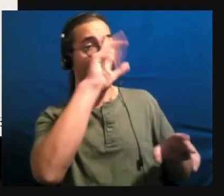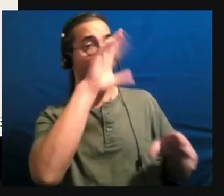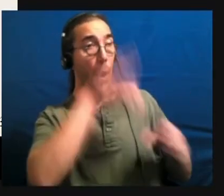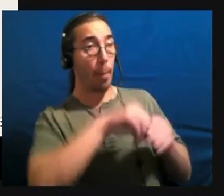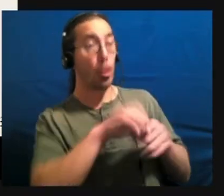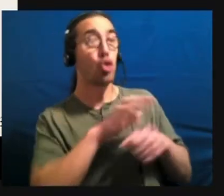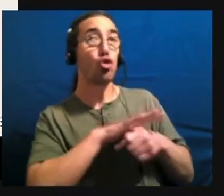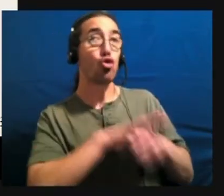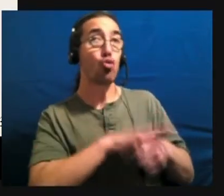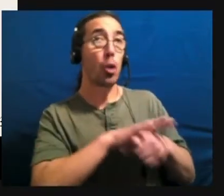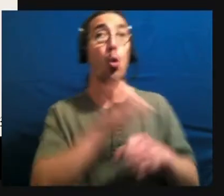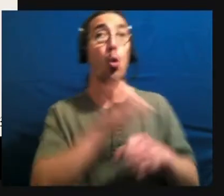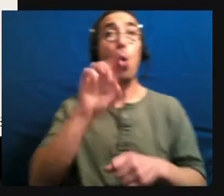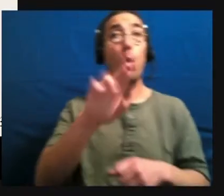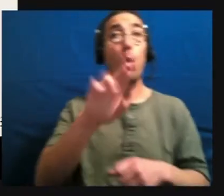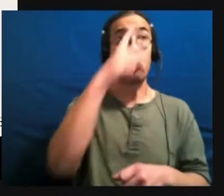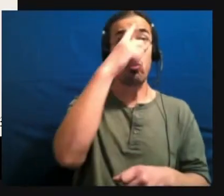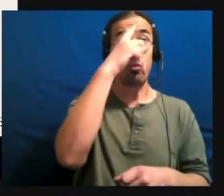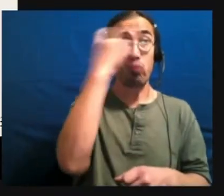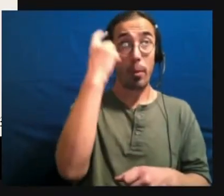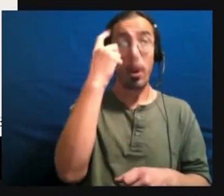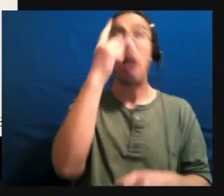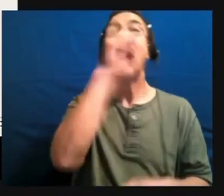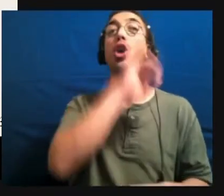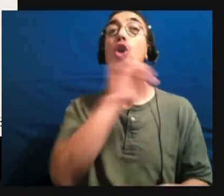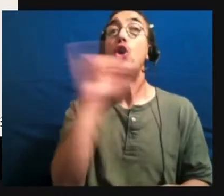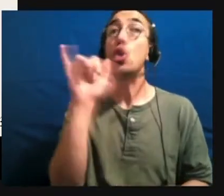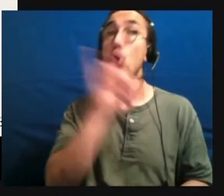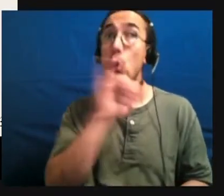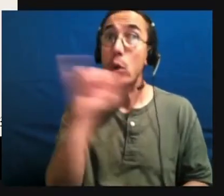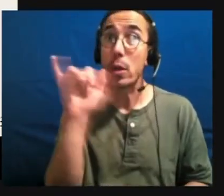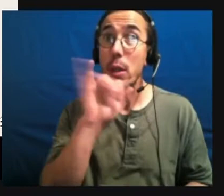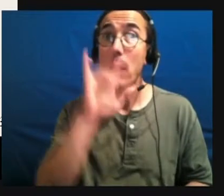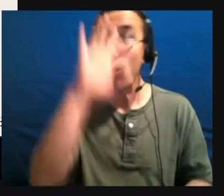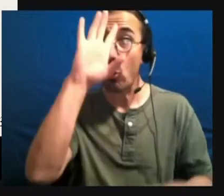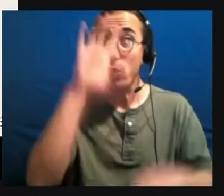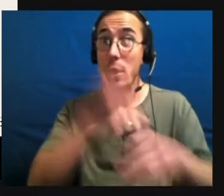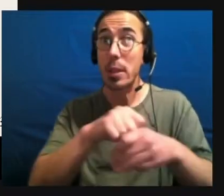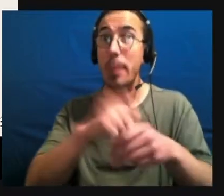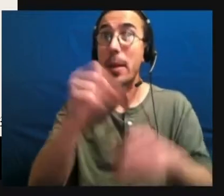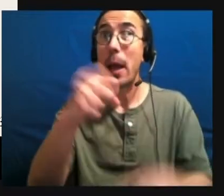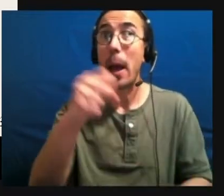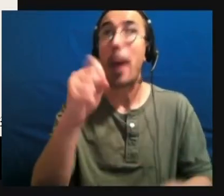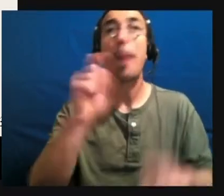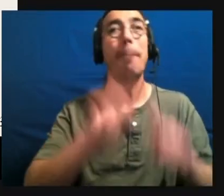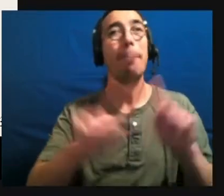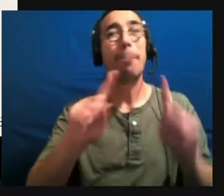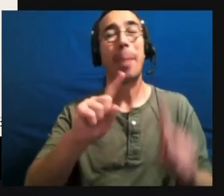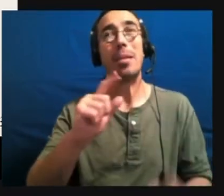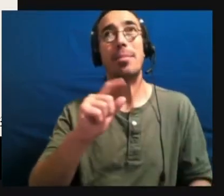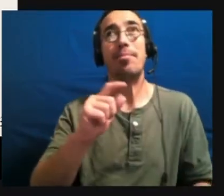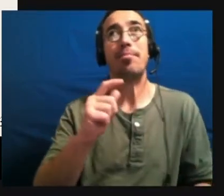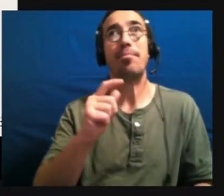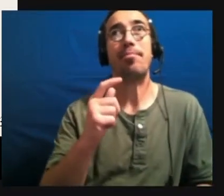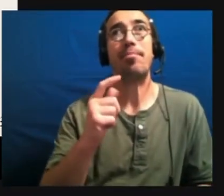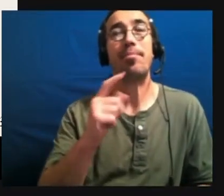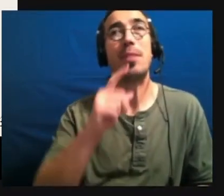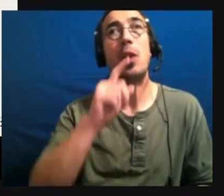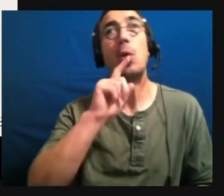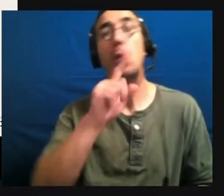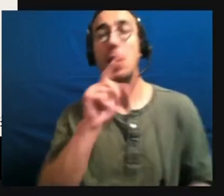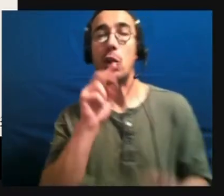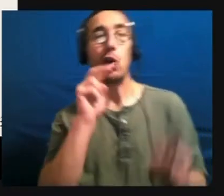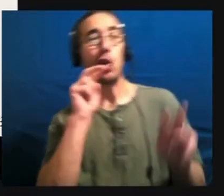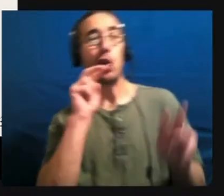then it might look like autism is cured when in fact, what's happening is you're looking at a person who's